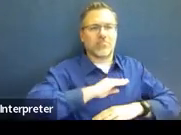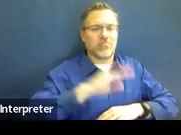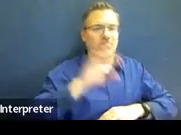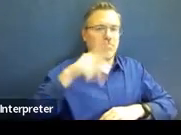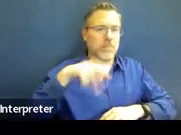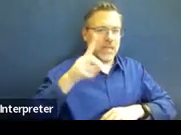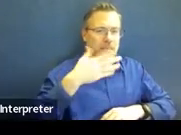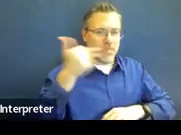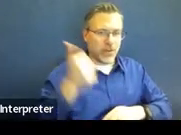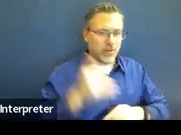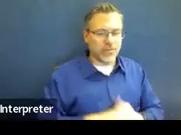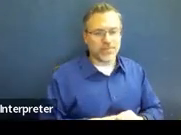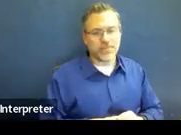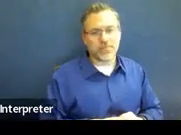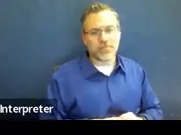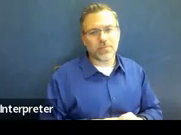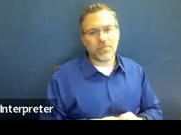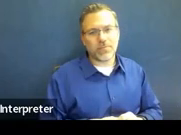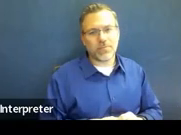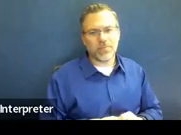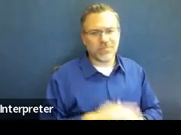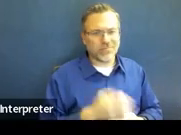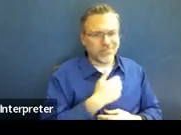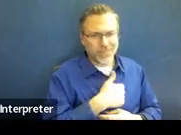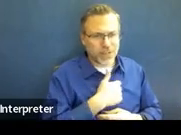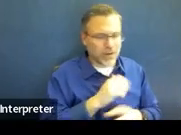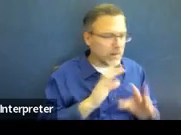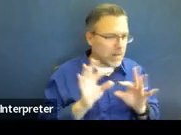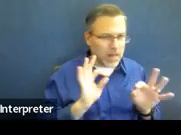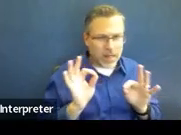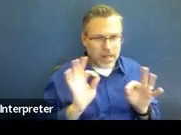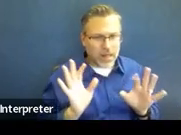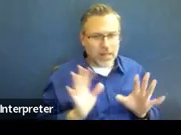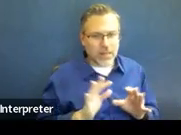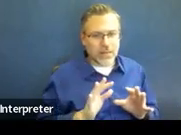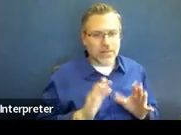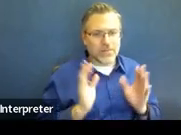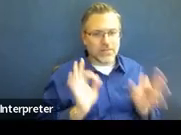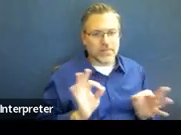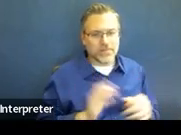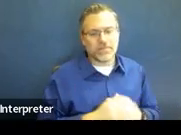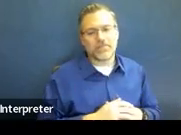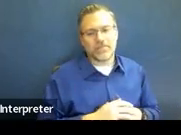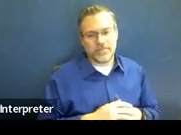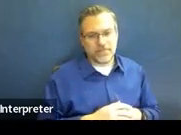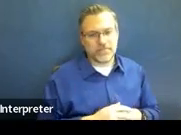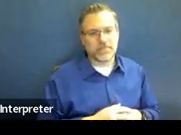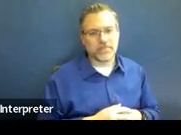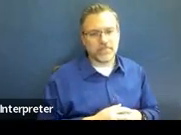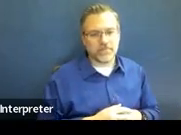And, hold on, sorry, trying to multitask. There we go. And